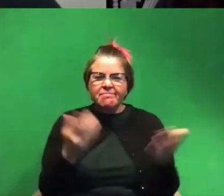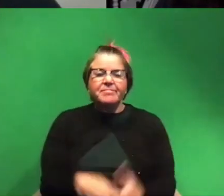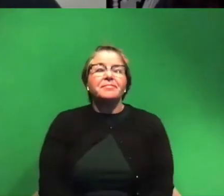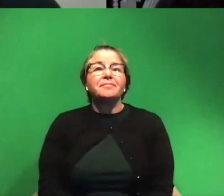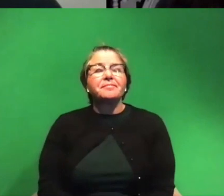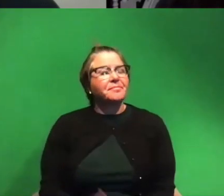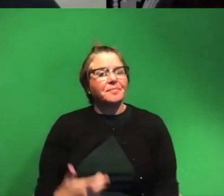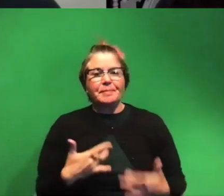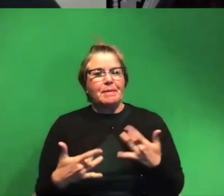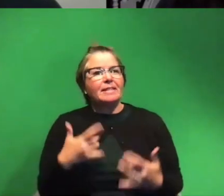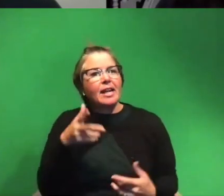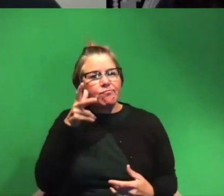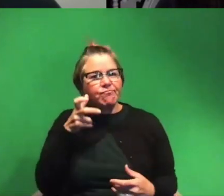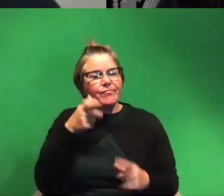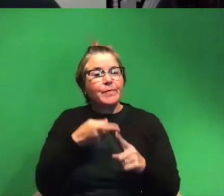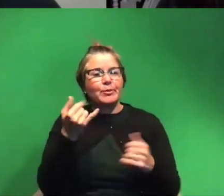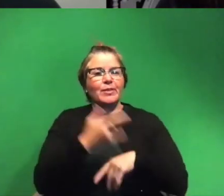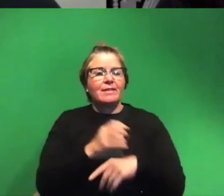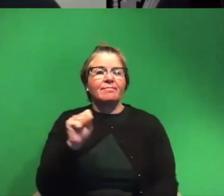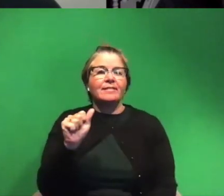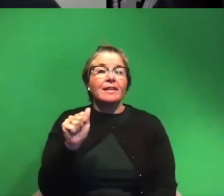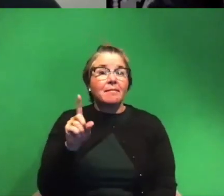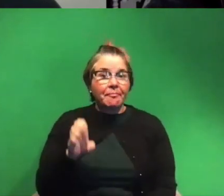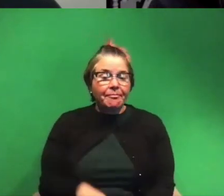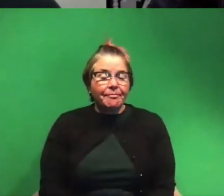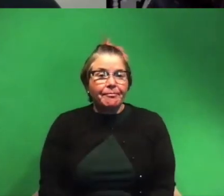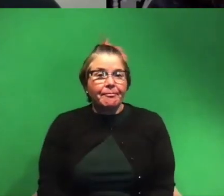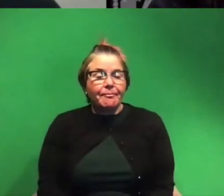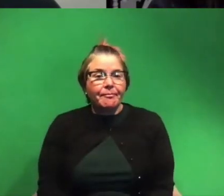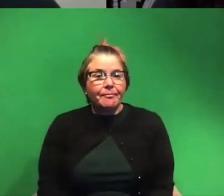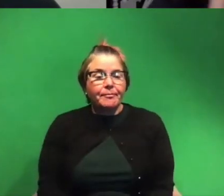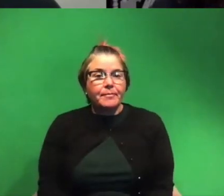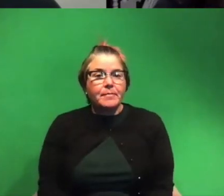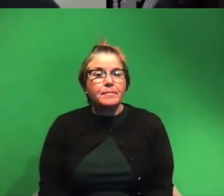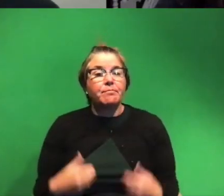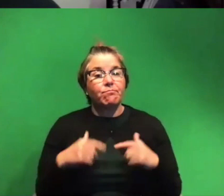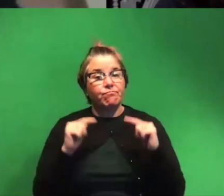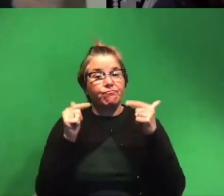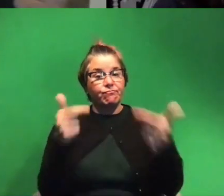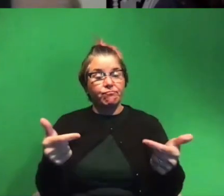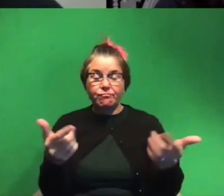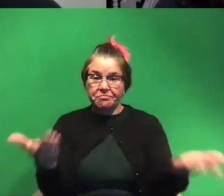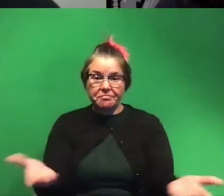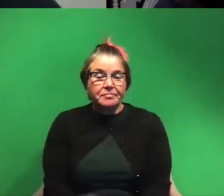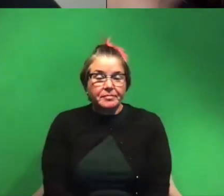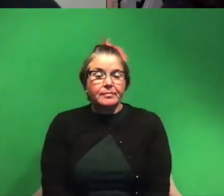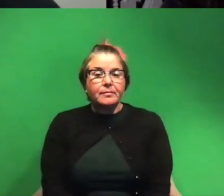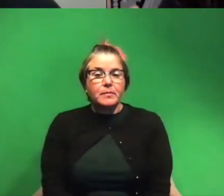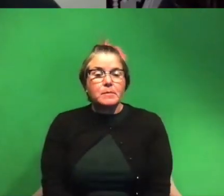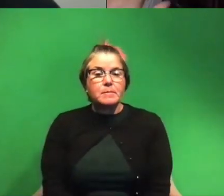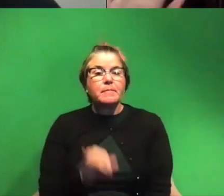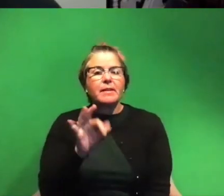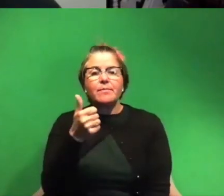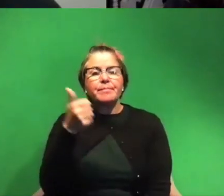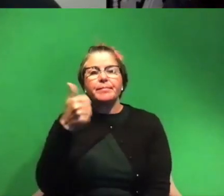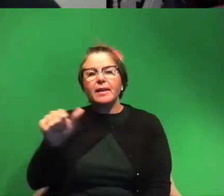really excited to hear from you today said um all right so i'm going to hand it over to you um and if anyone has